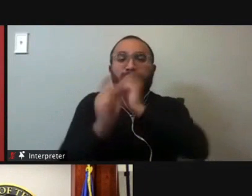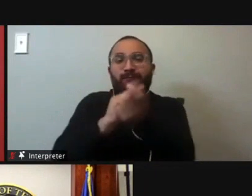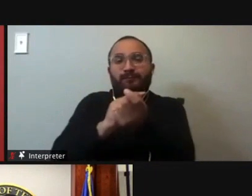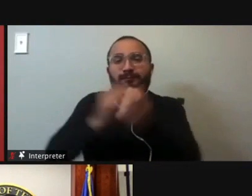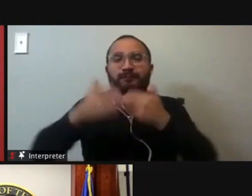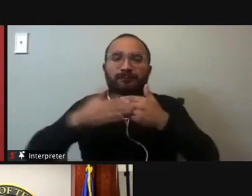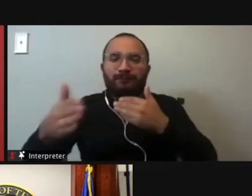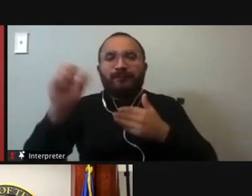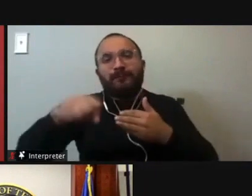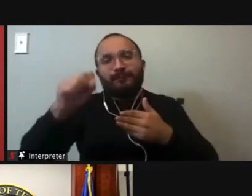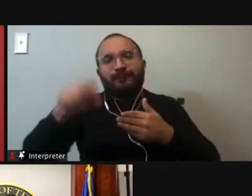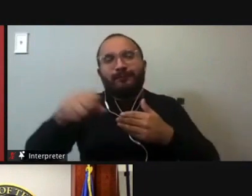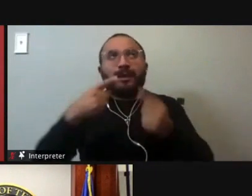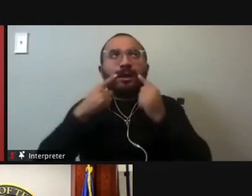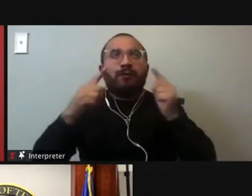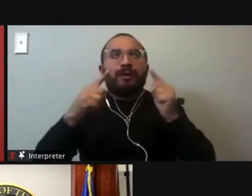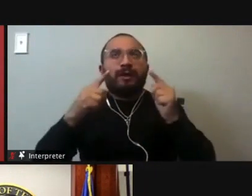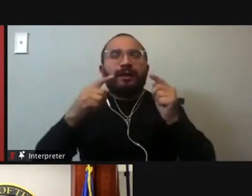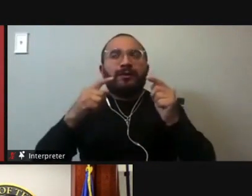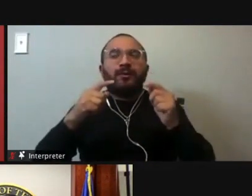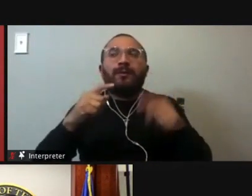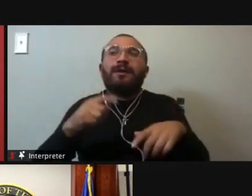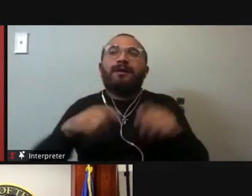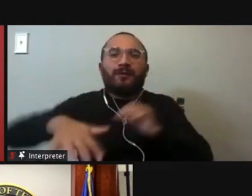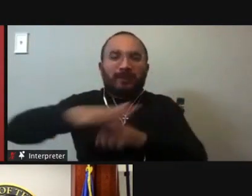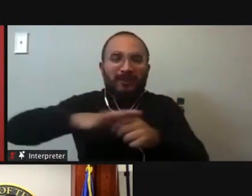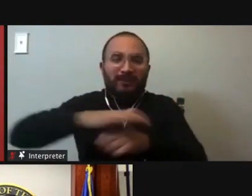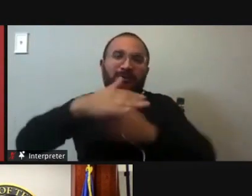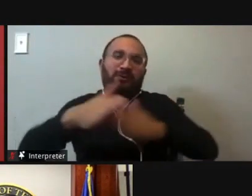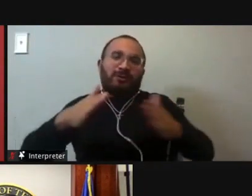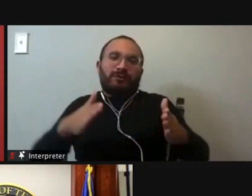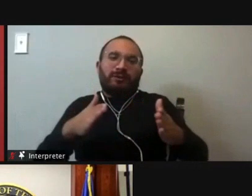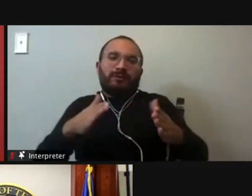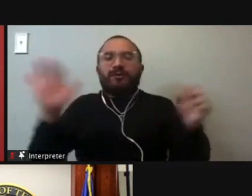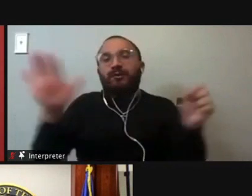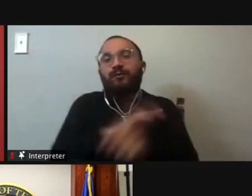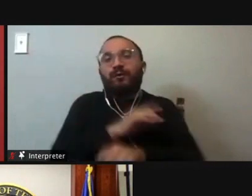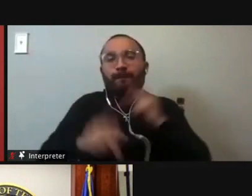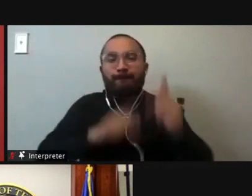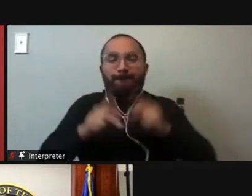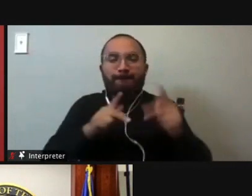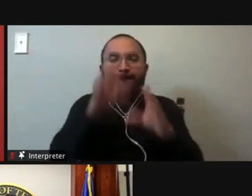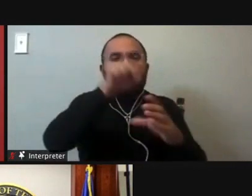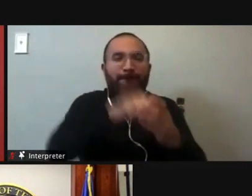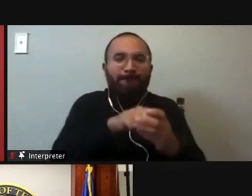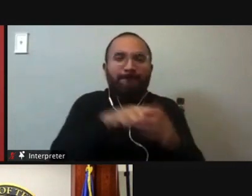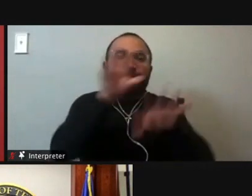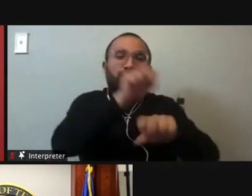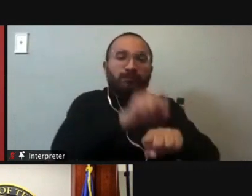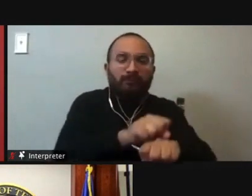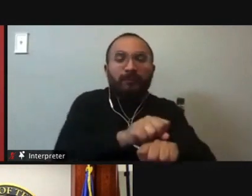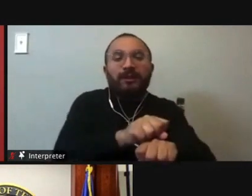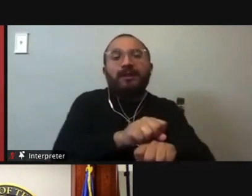getting us to the place we want to be back to a room, a back room full of people appointed by the governor or even by the